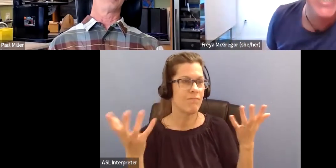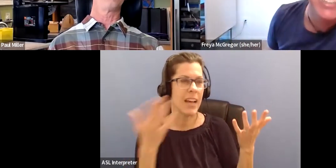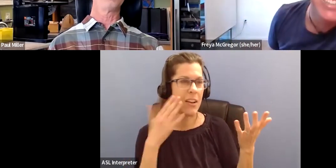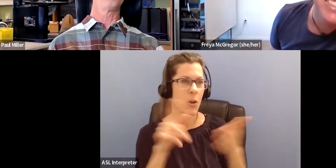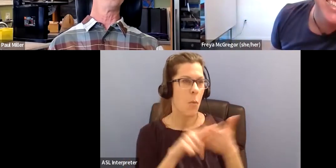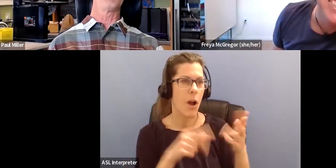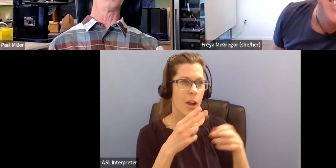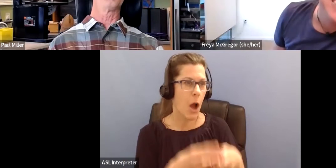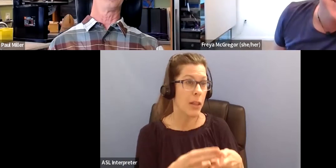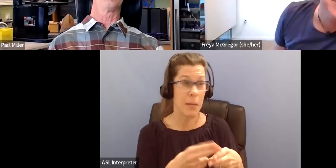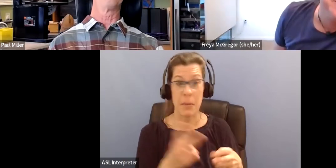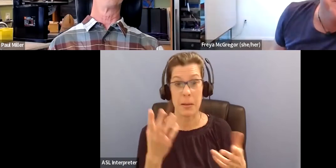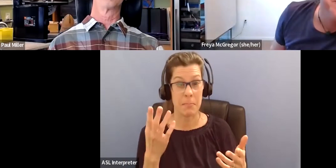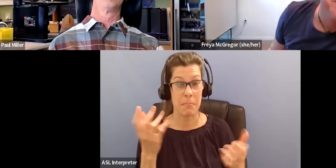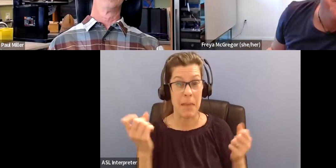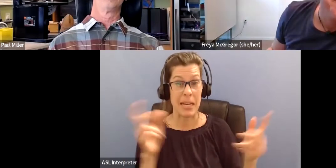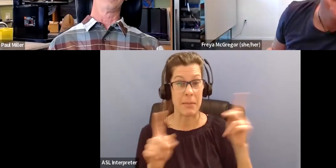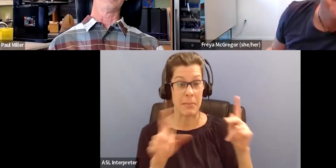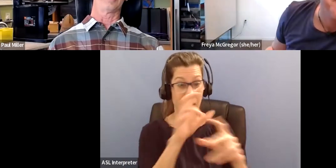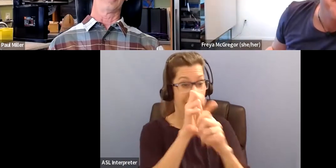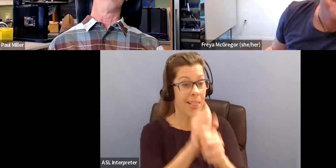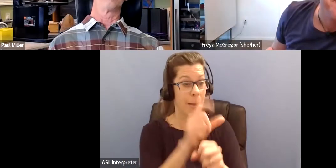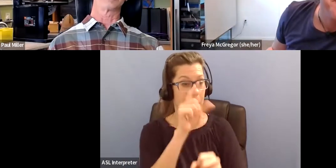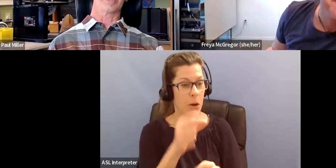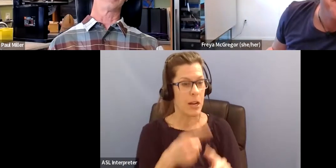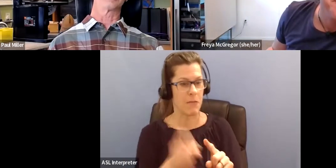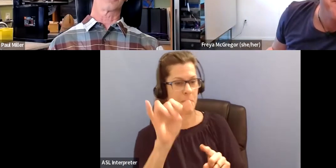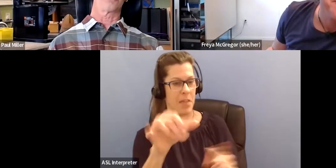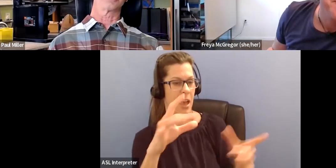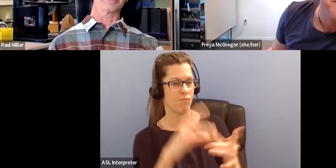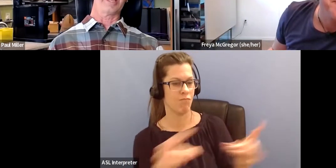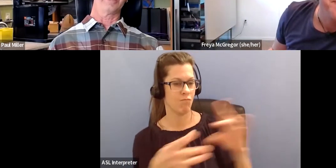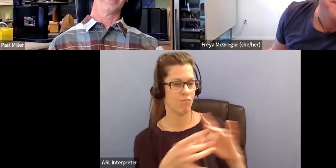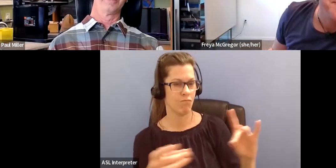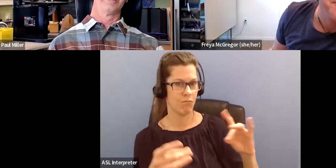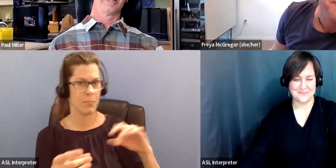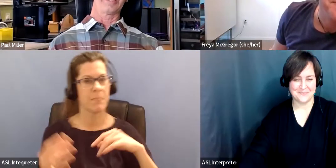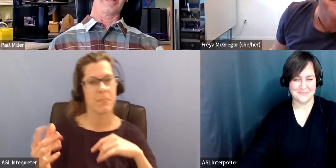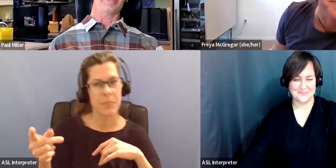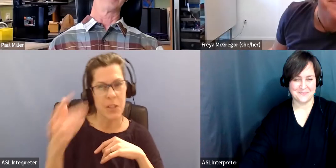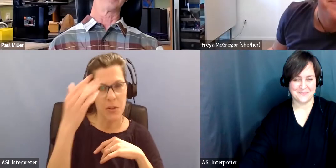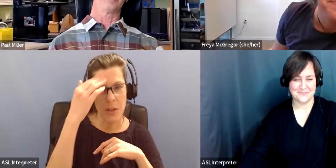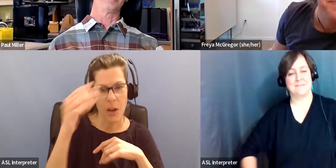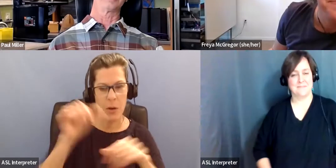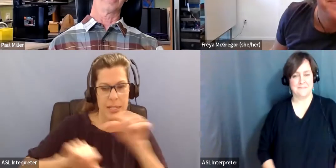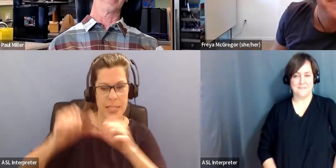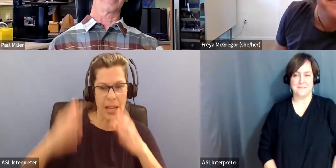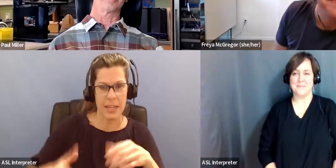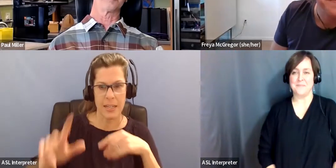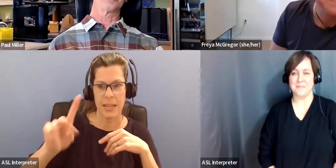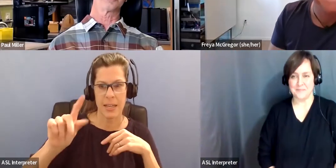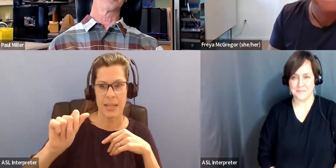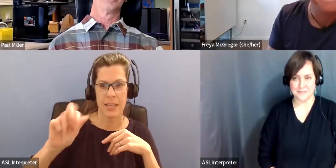if you know the scientist Carl Sagan, and he had the series